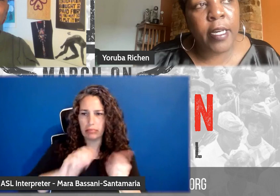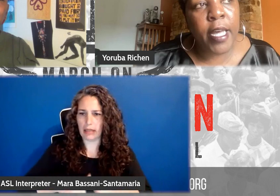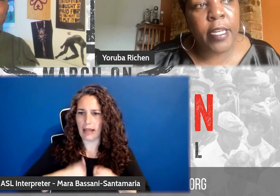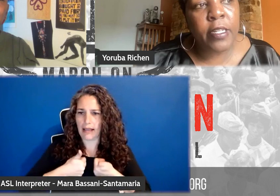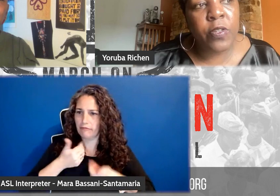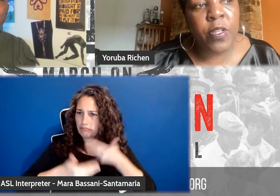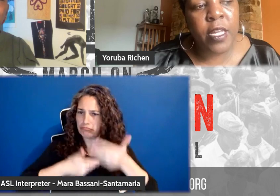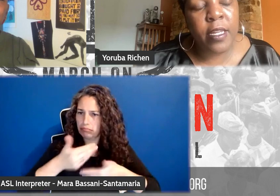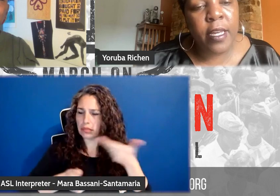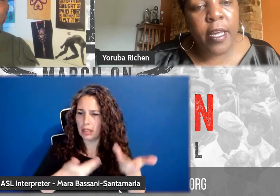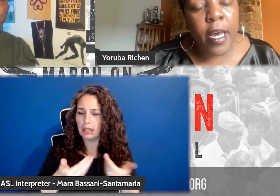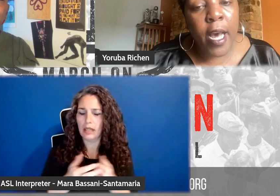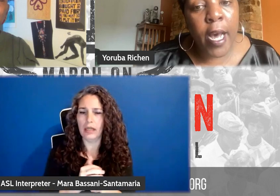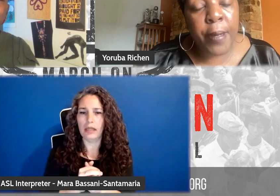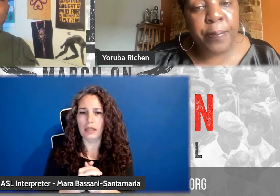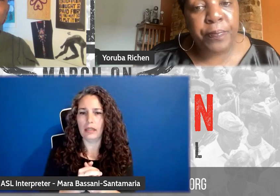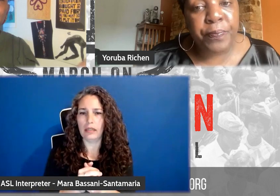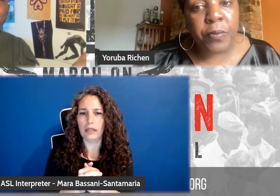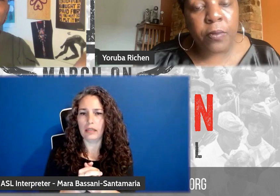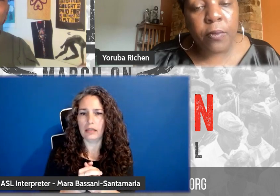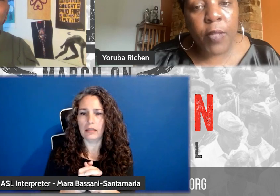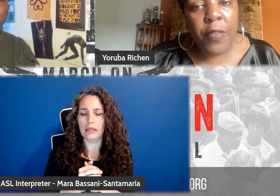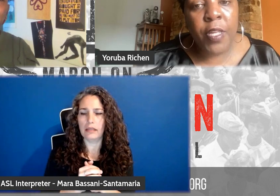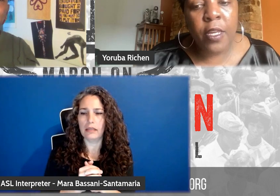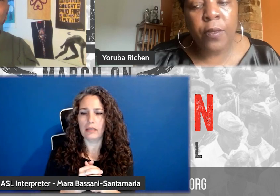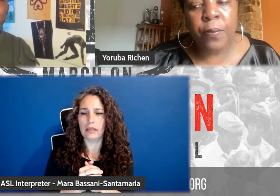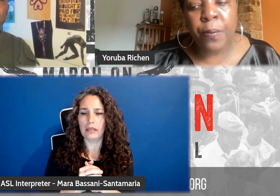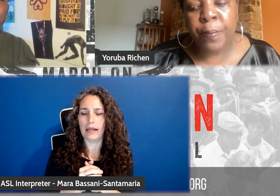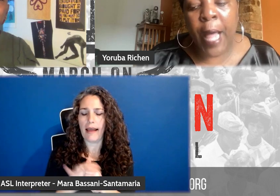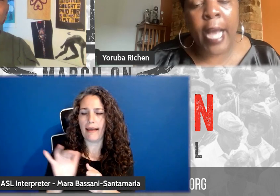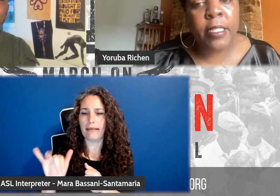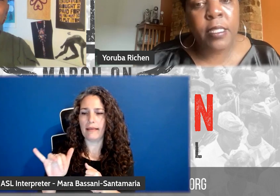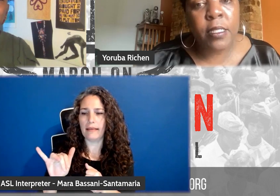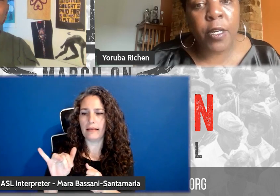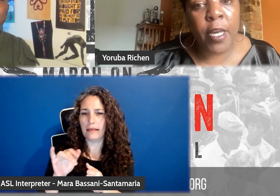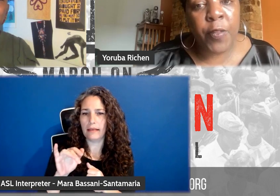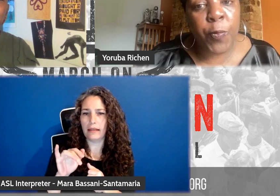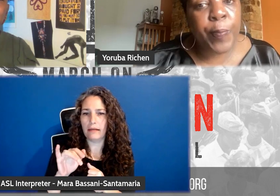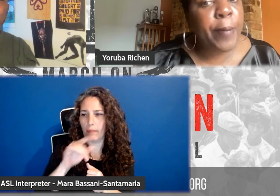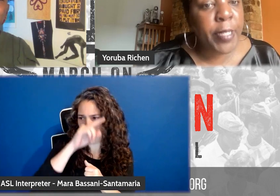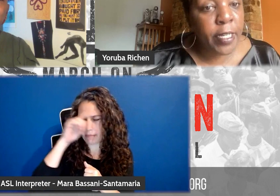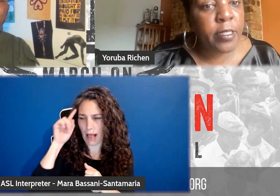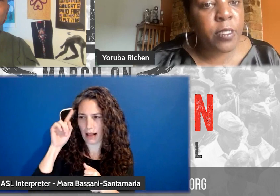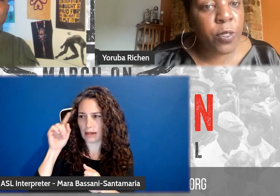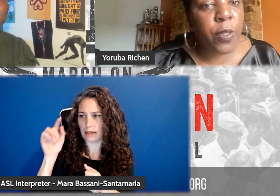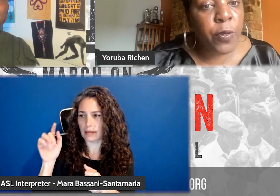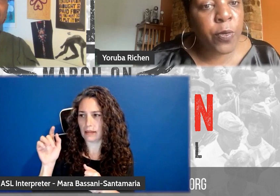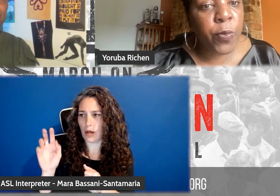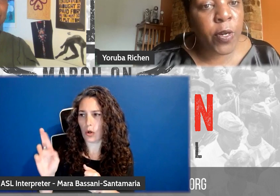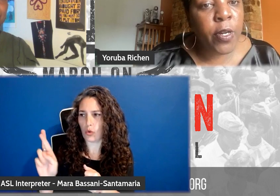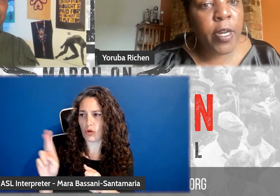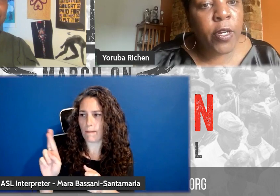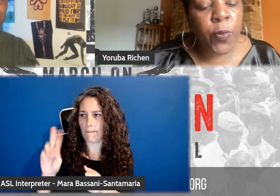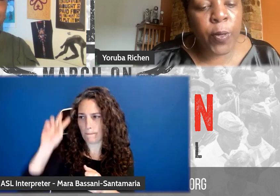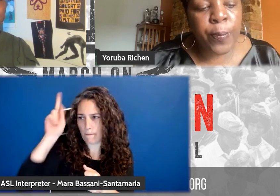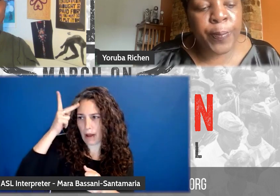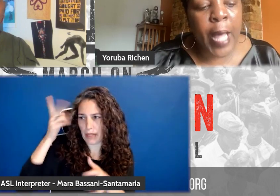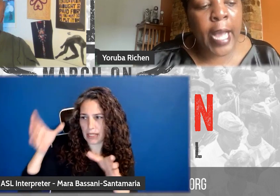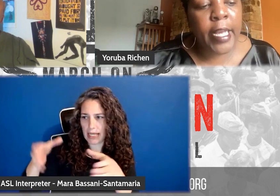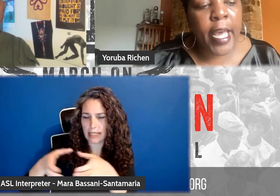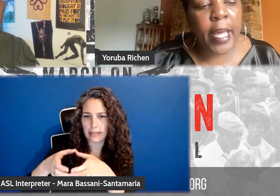And the Blacks, the Republicans who were